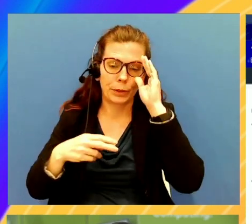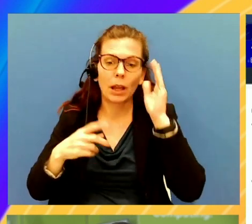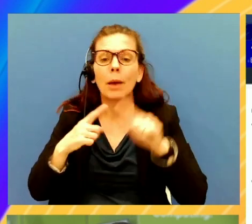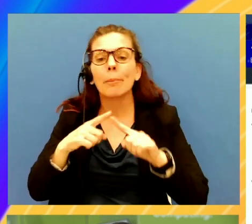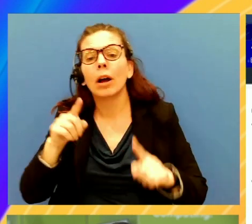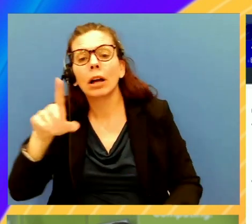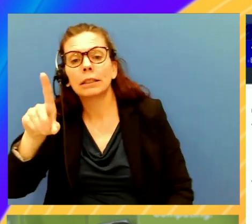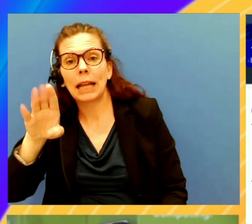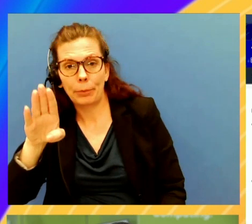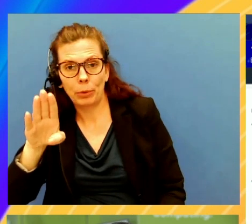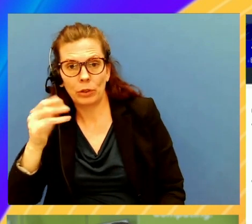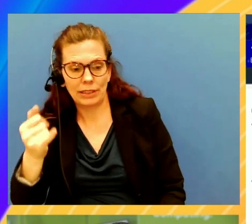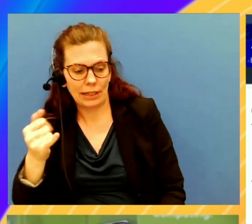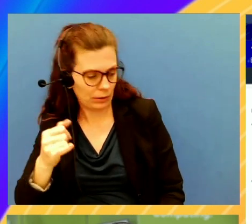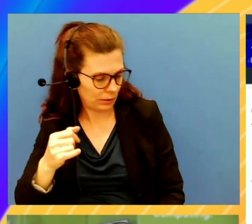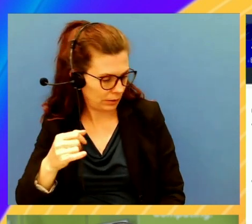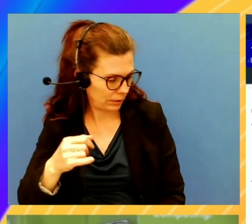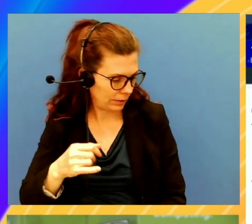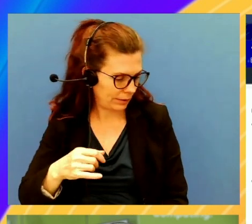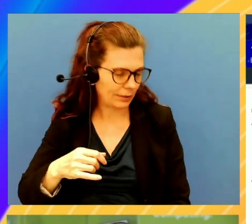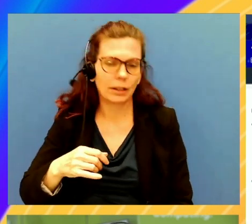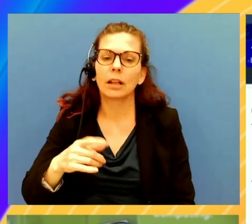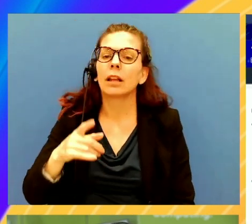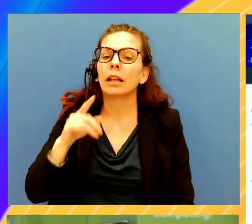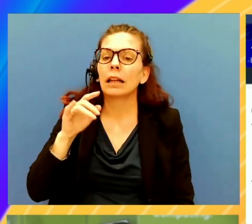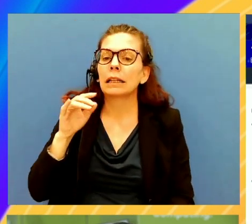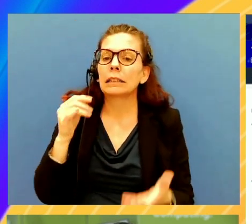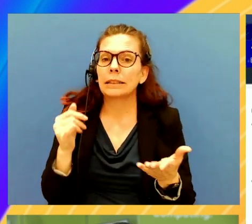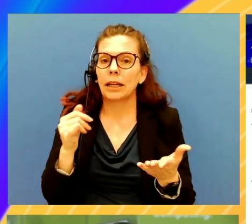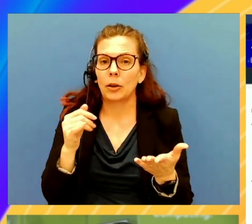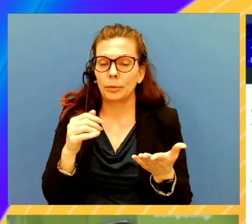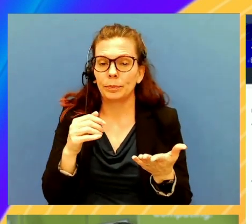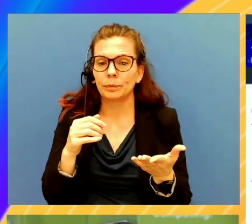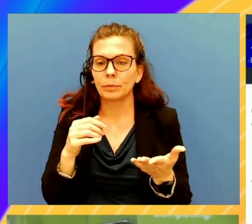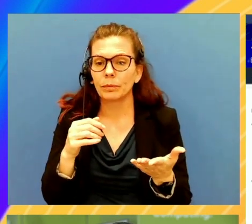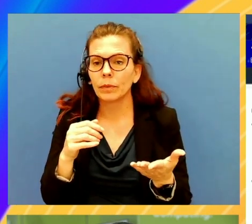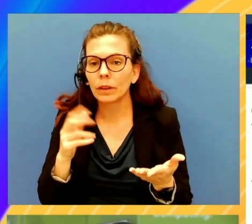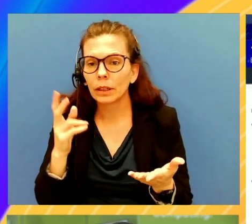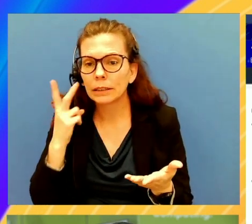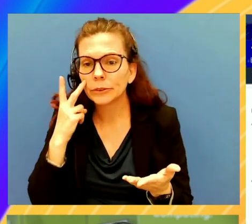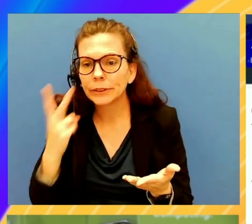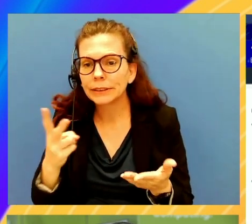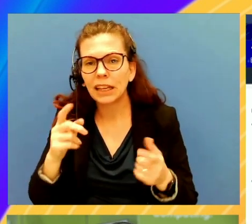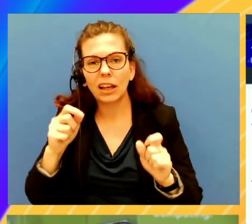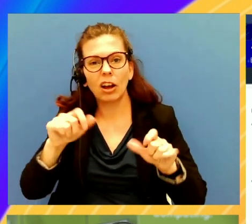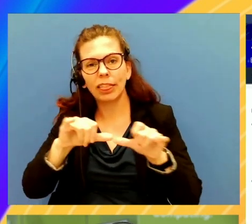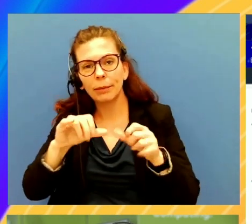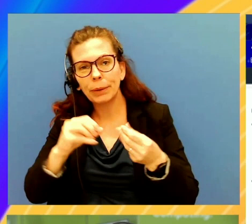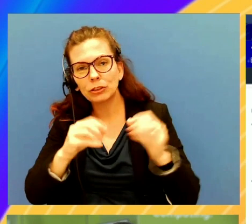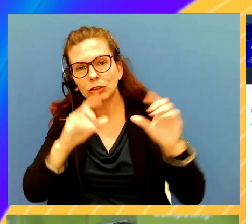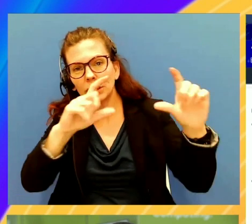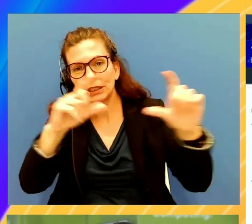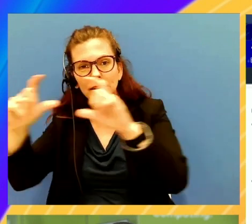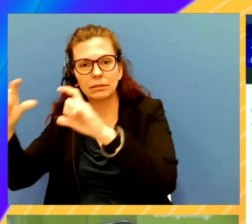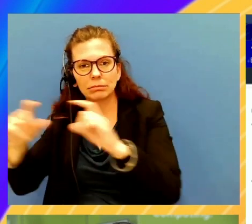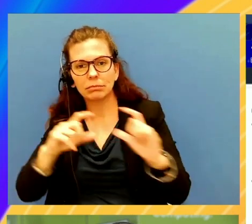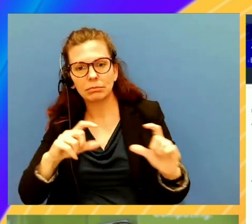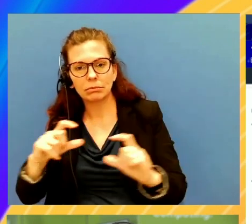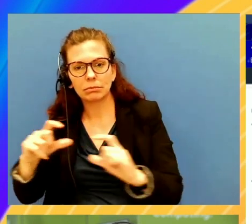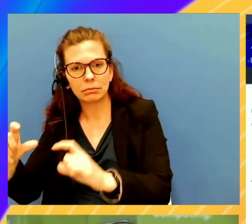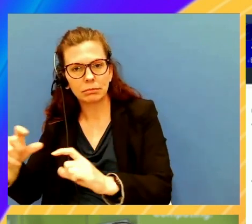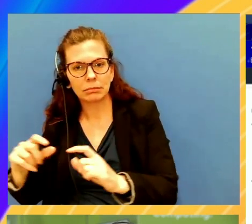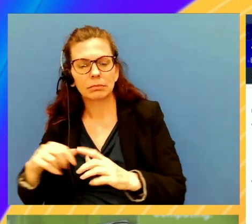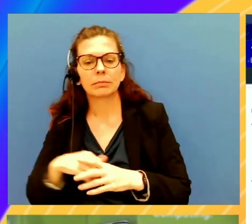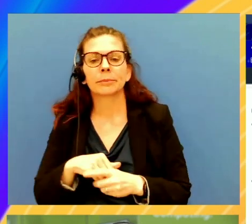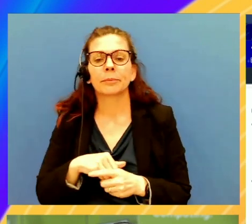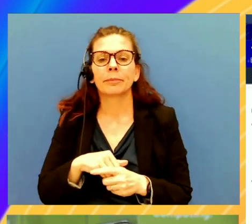dashboard now, you can actually, like, see all the latency, all the metrics out here, your traces down below,